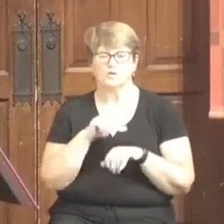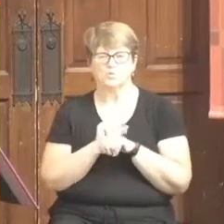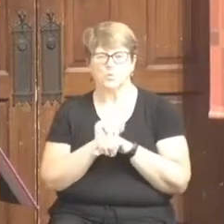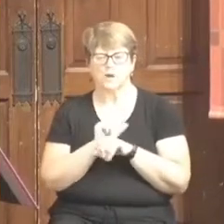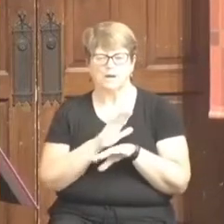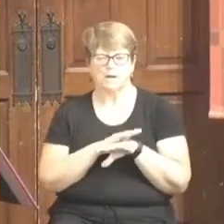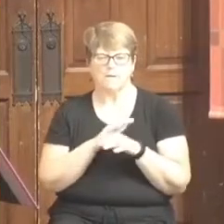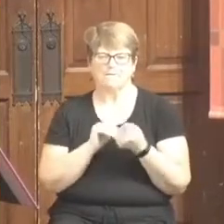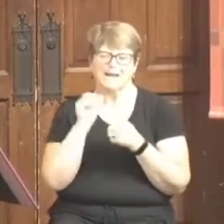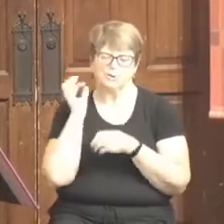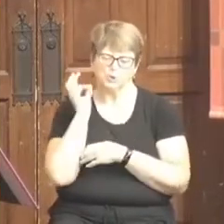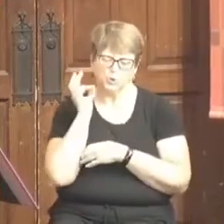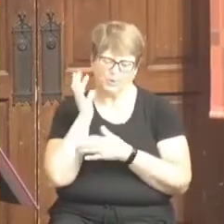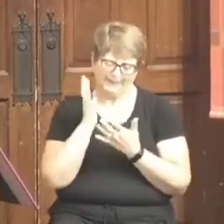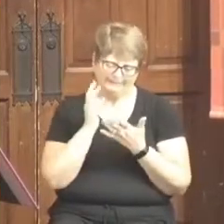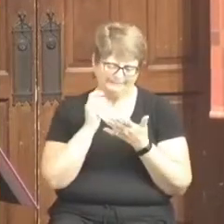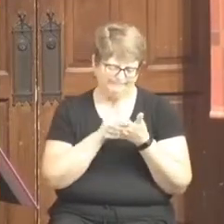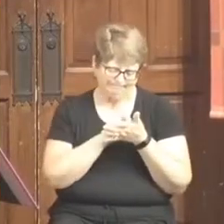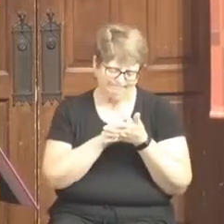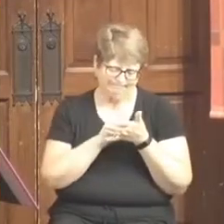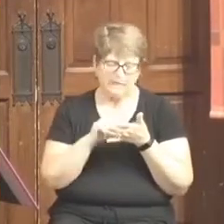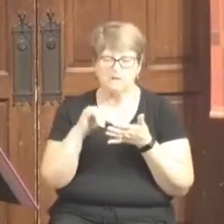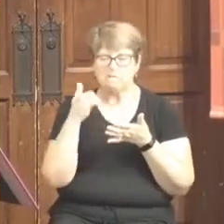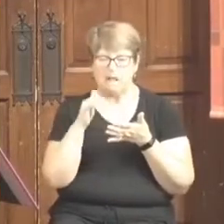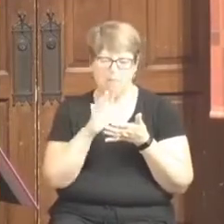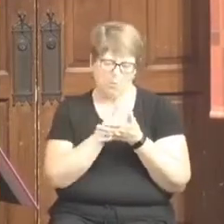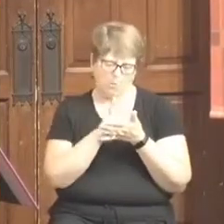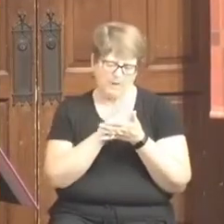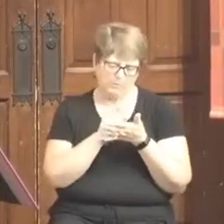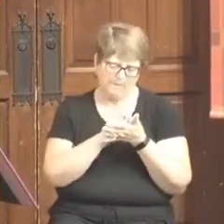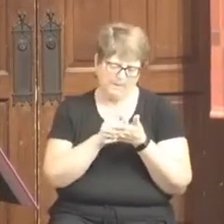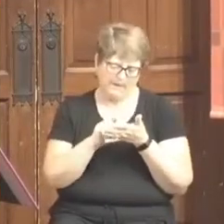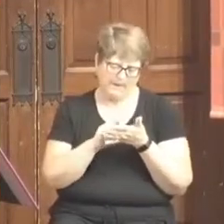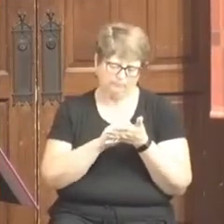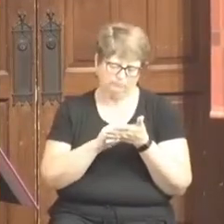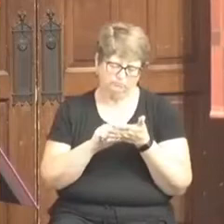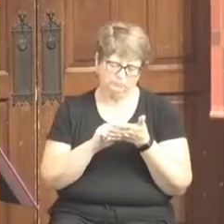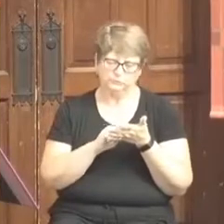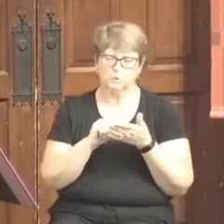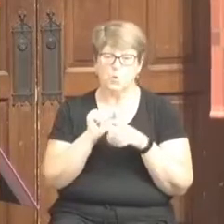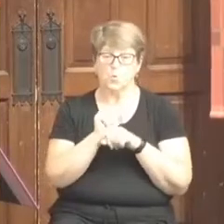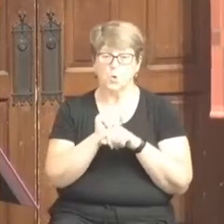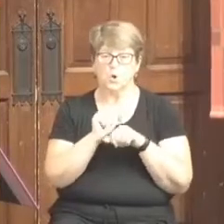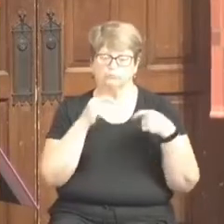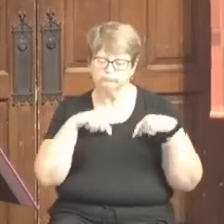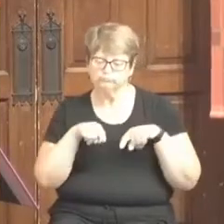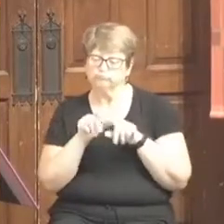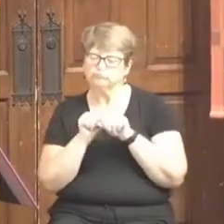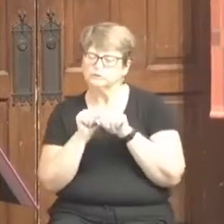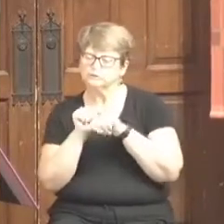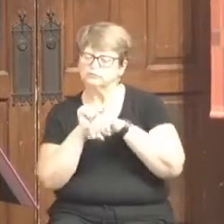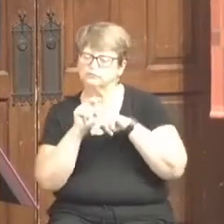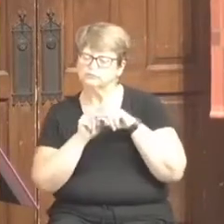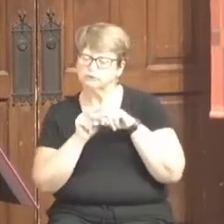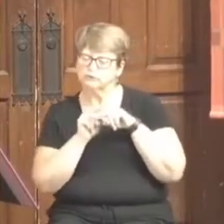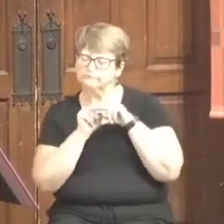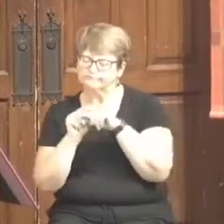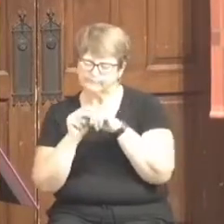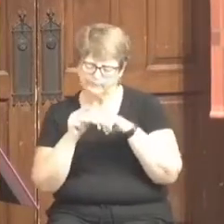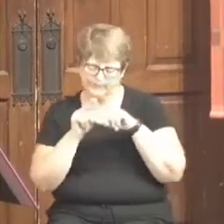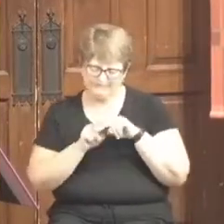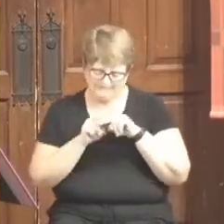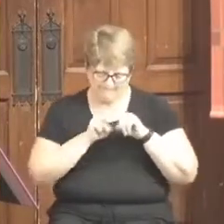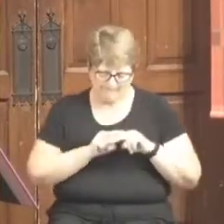my sermon and I had a yellow legal pad and a pen and I thought I could work on the train. And so when I got on the train